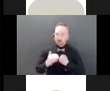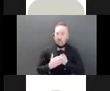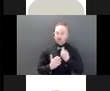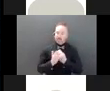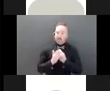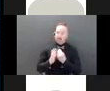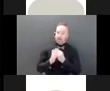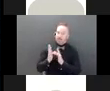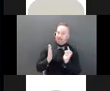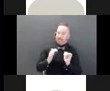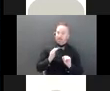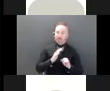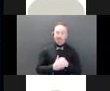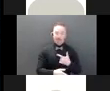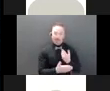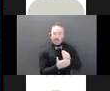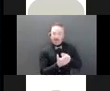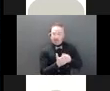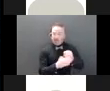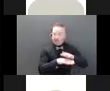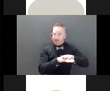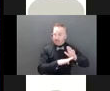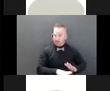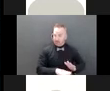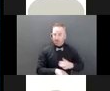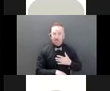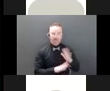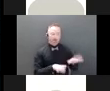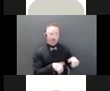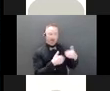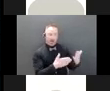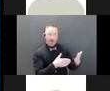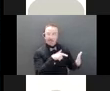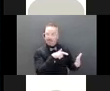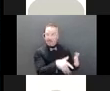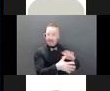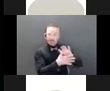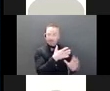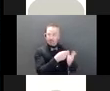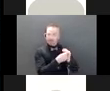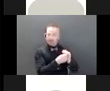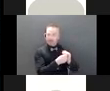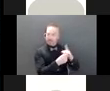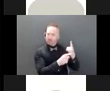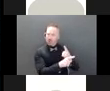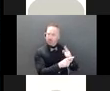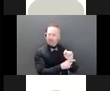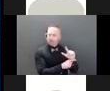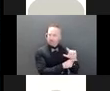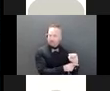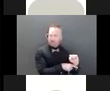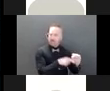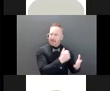financial advisors could play an important role in protecting their clients against financial harm. Next slide, please.